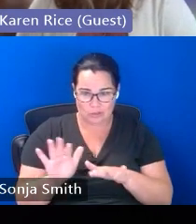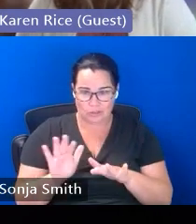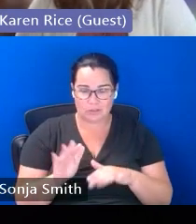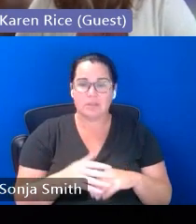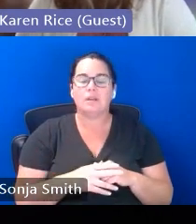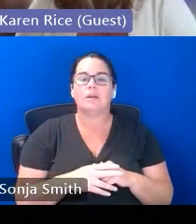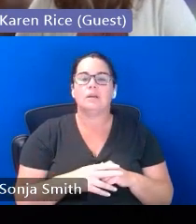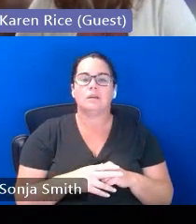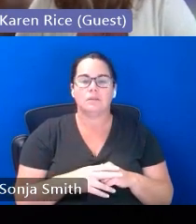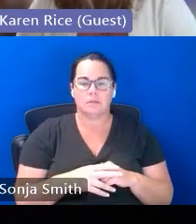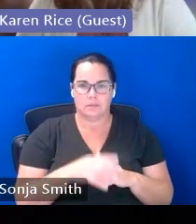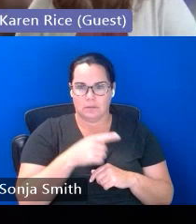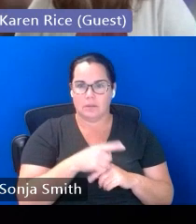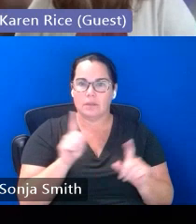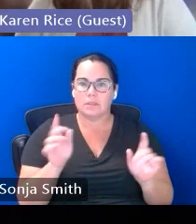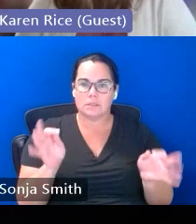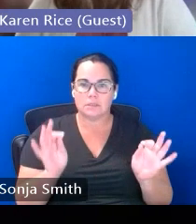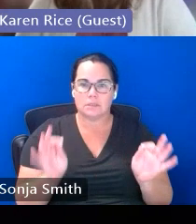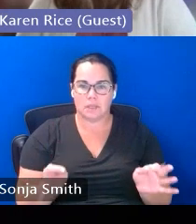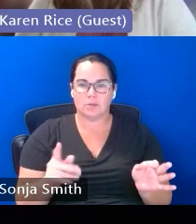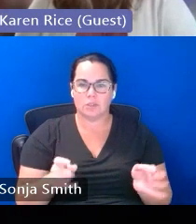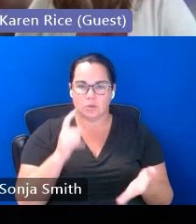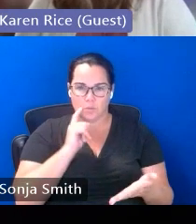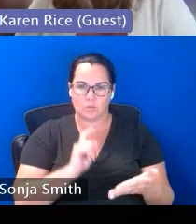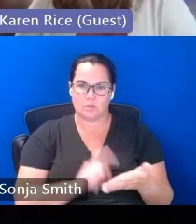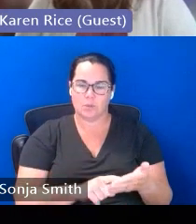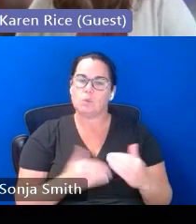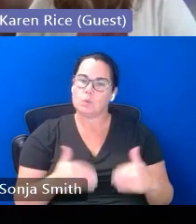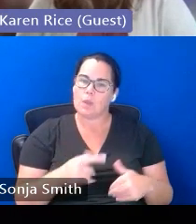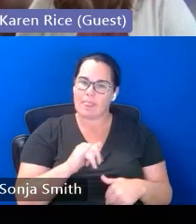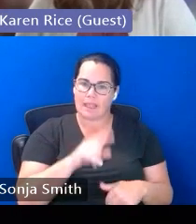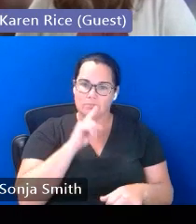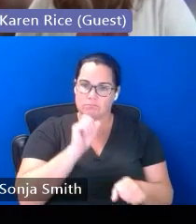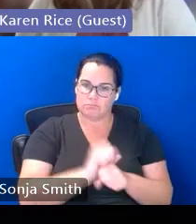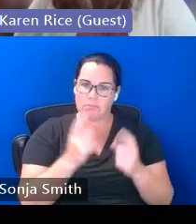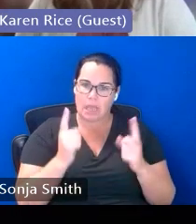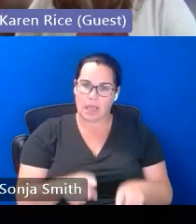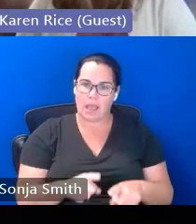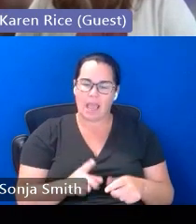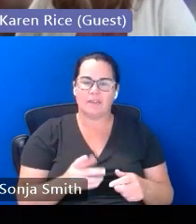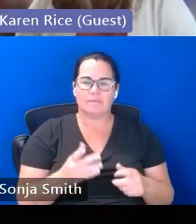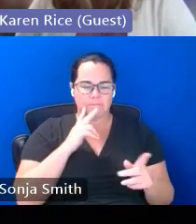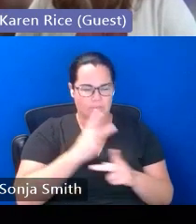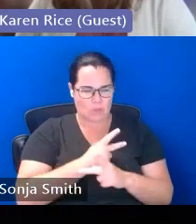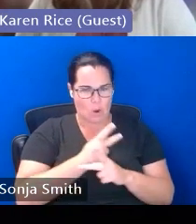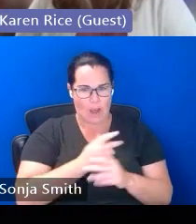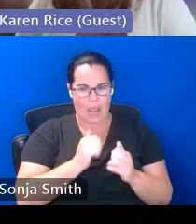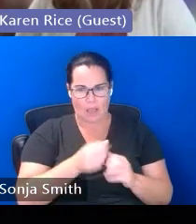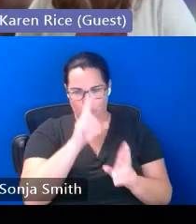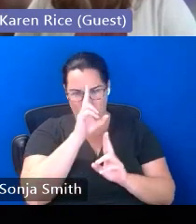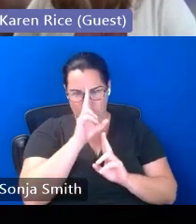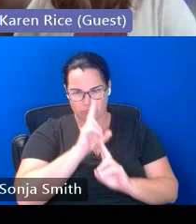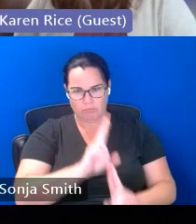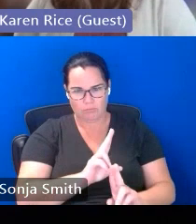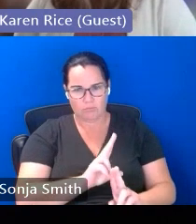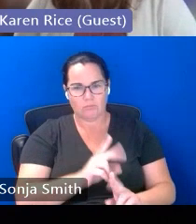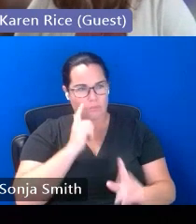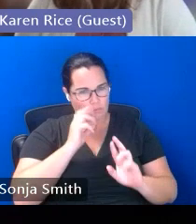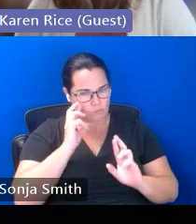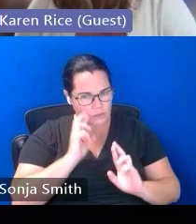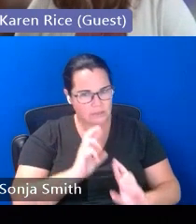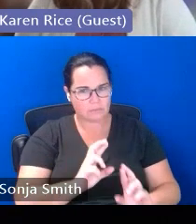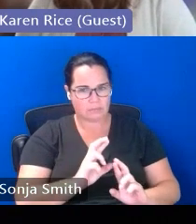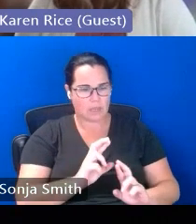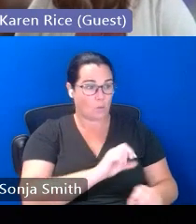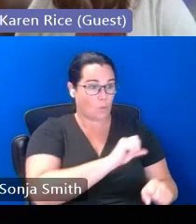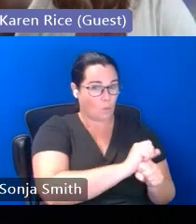decided that they needed to acknowledge that that was reality and then figure out how to honor both education and work responsibilities and